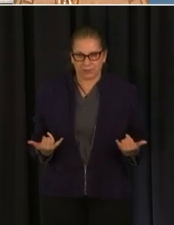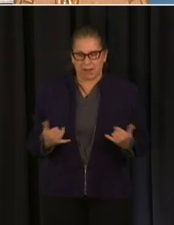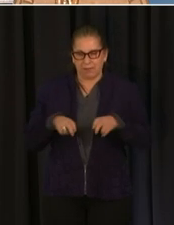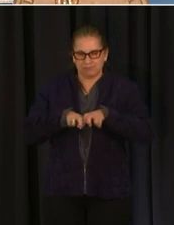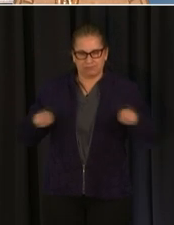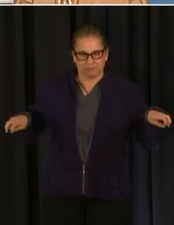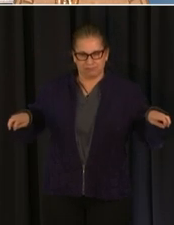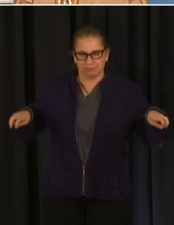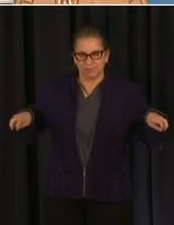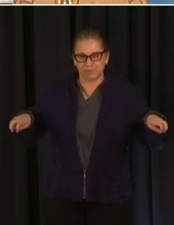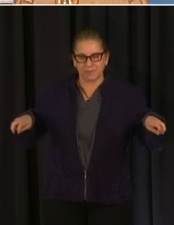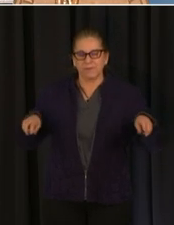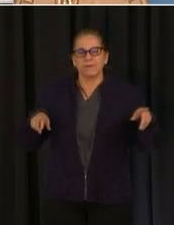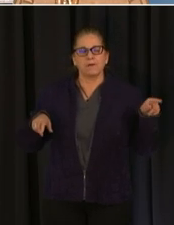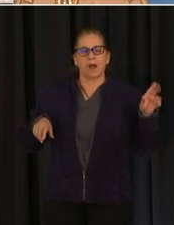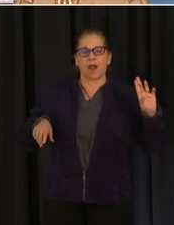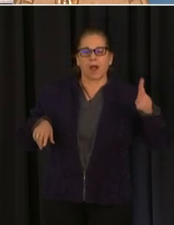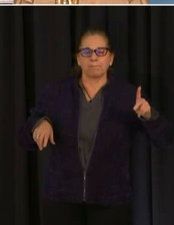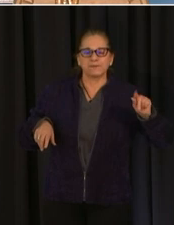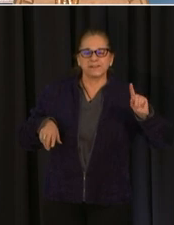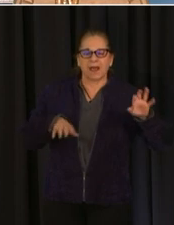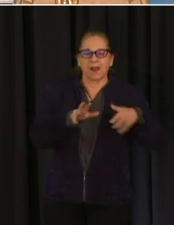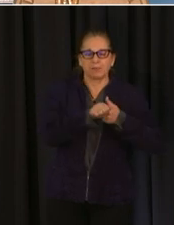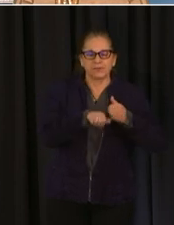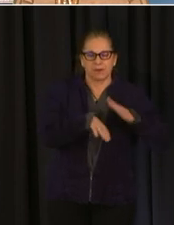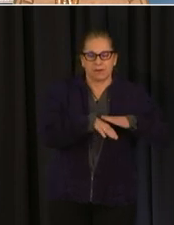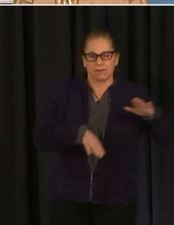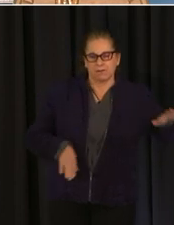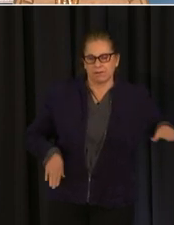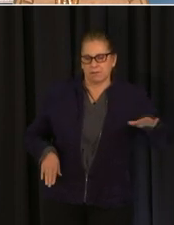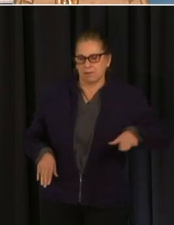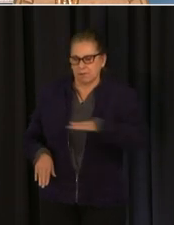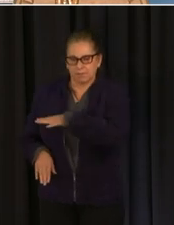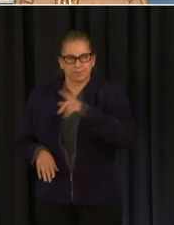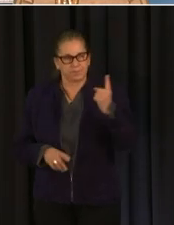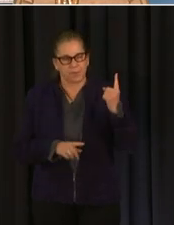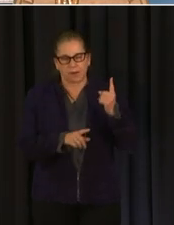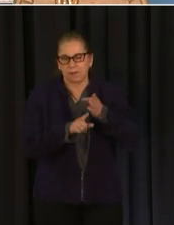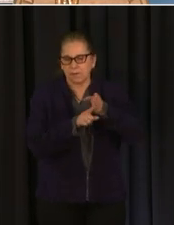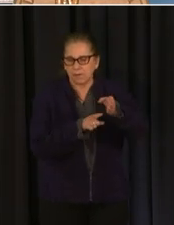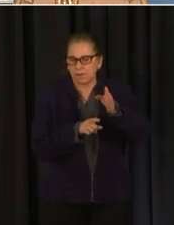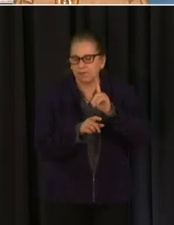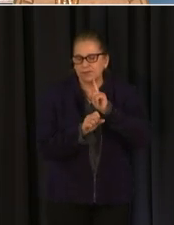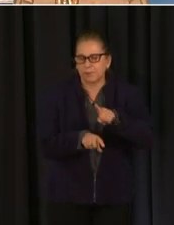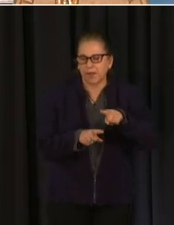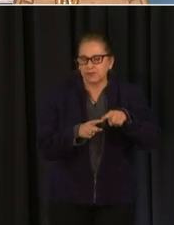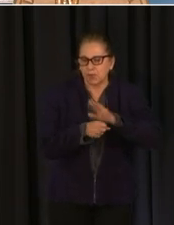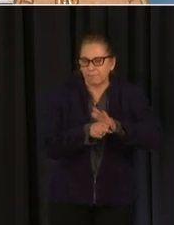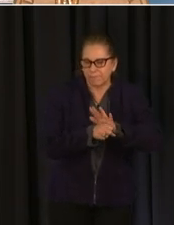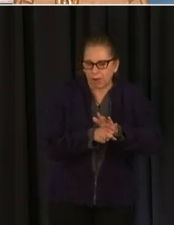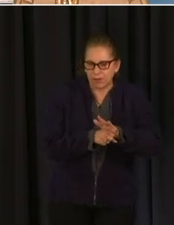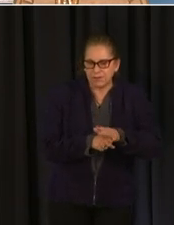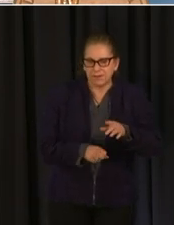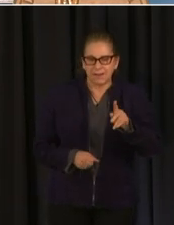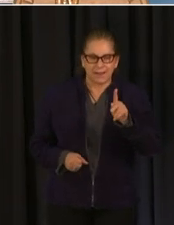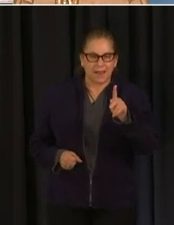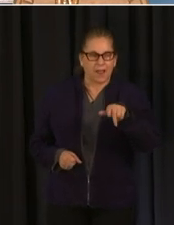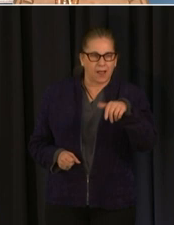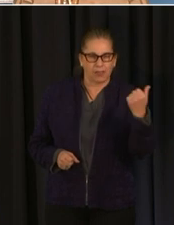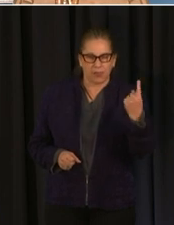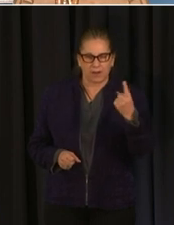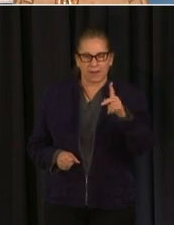an update on the district's response to covet 19. i'm joined by city administrator kevin donahue